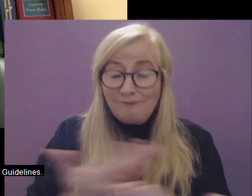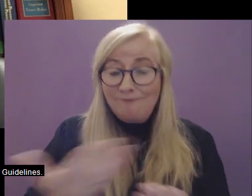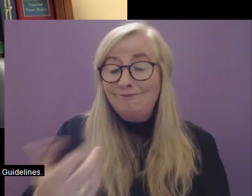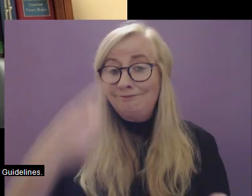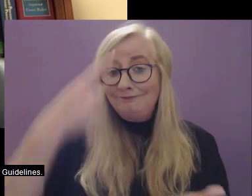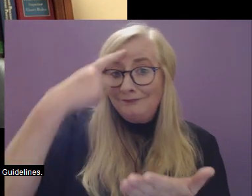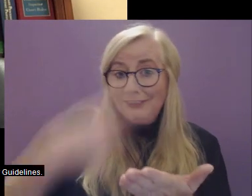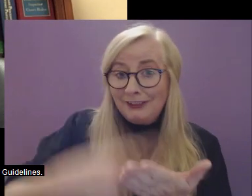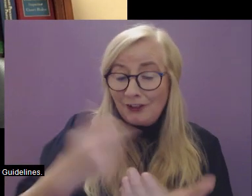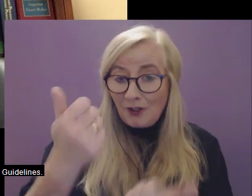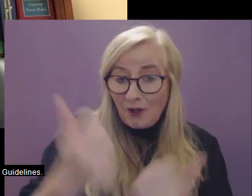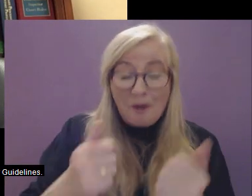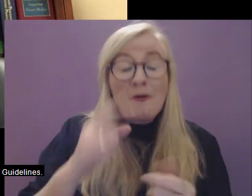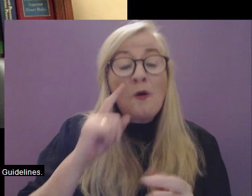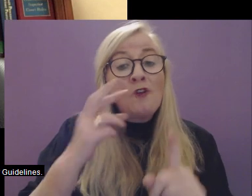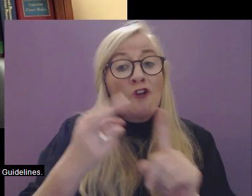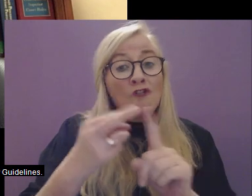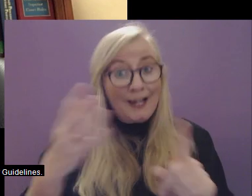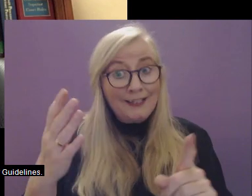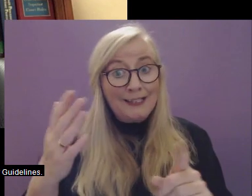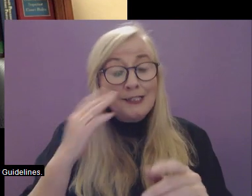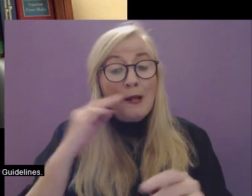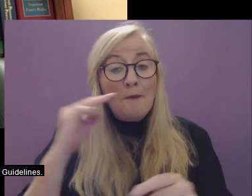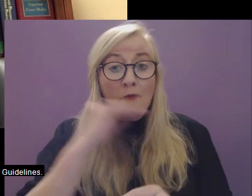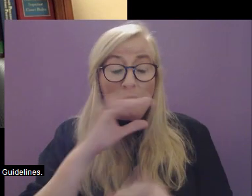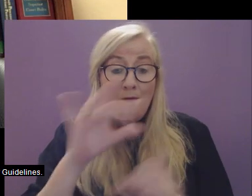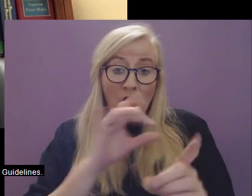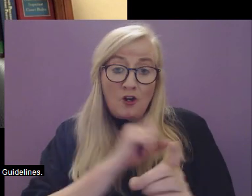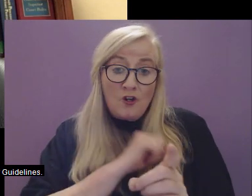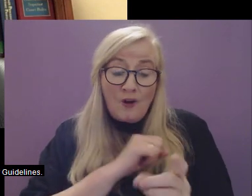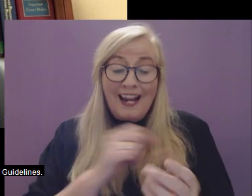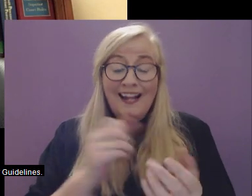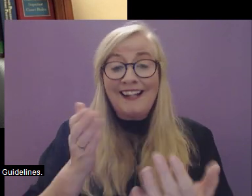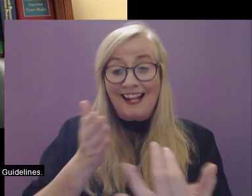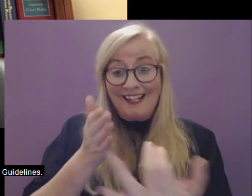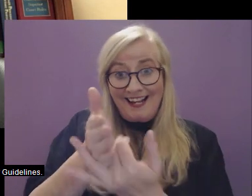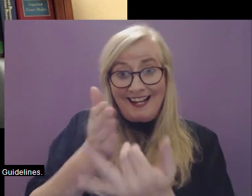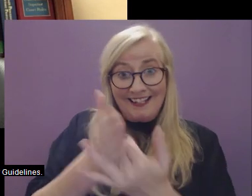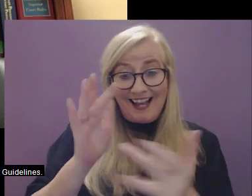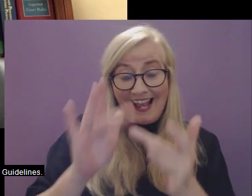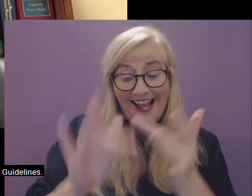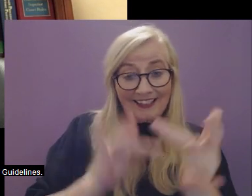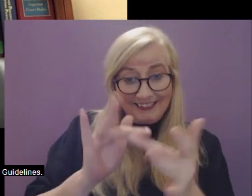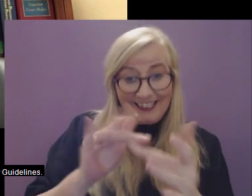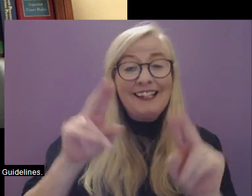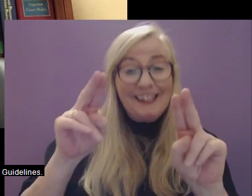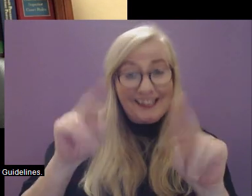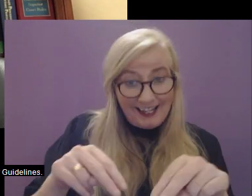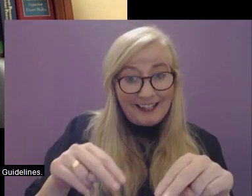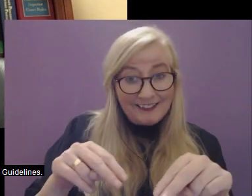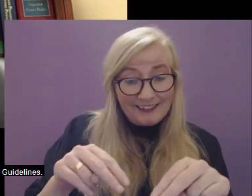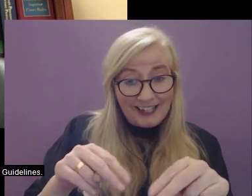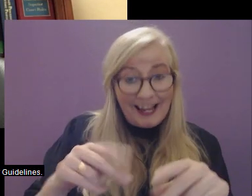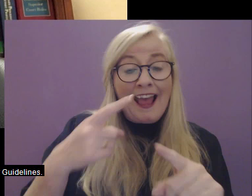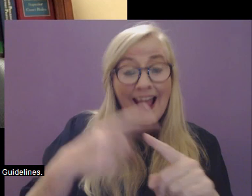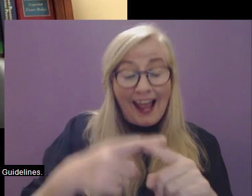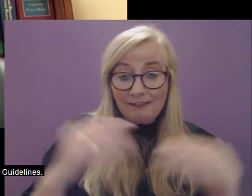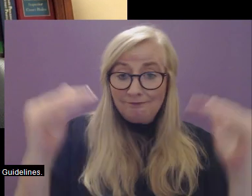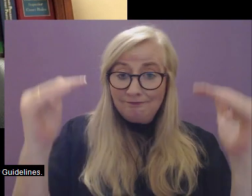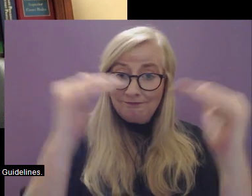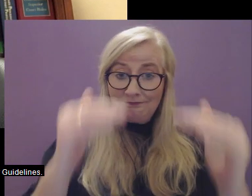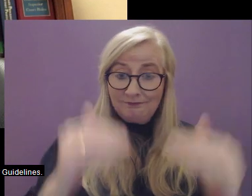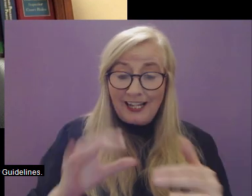judgements. However, we recognise the importance of ensuring that our site is accessible to everyone, and have committed to achieving